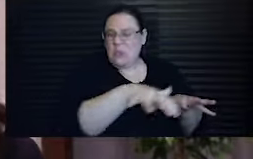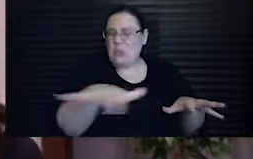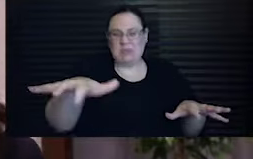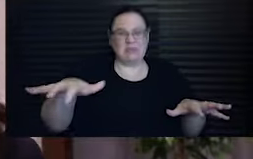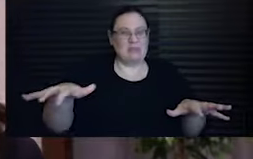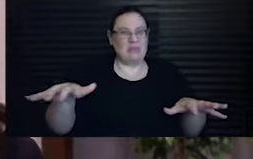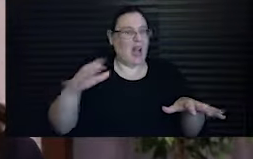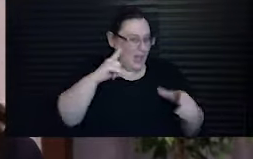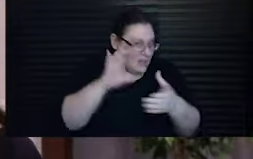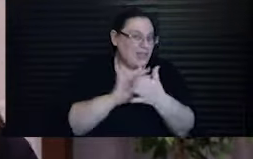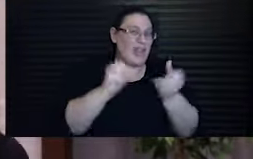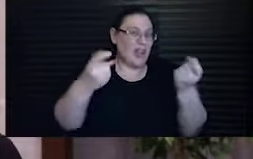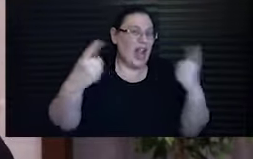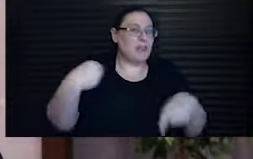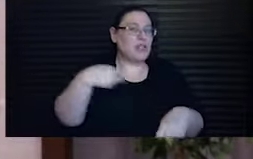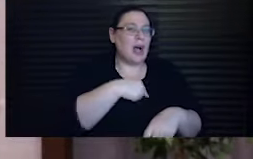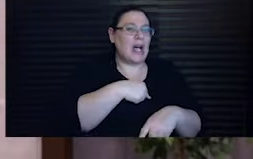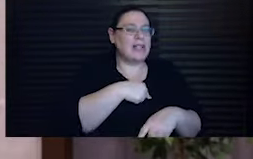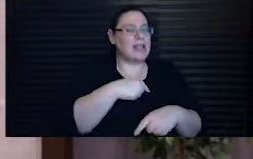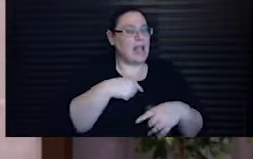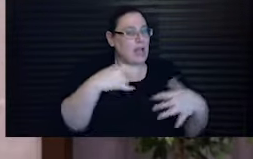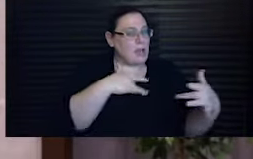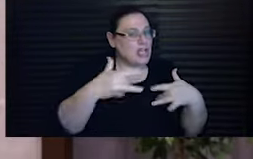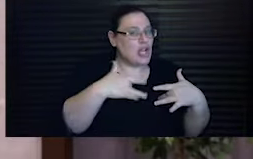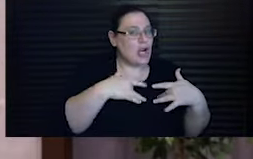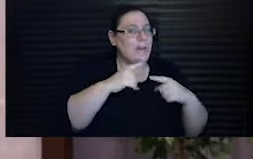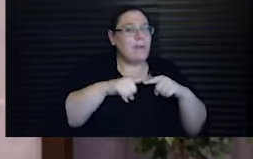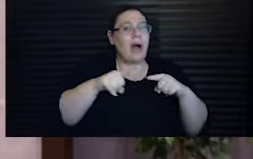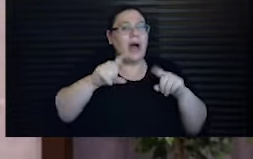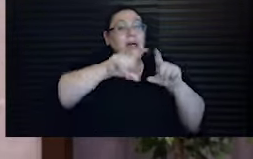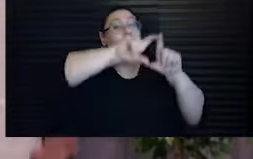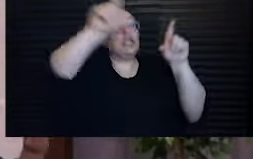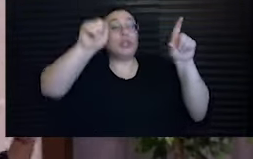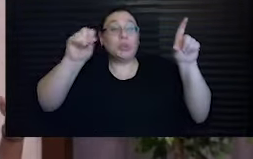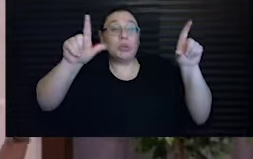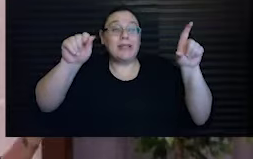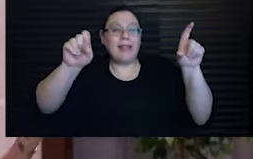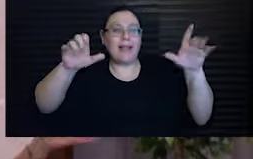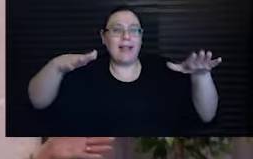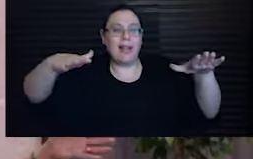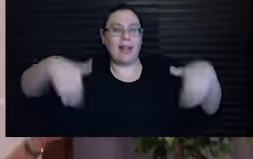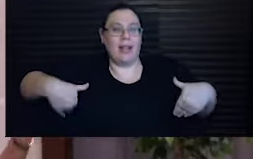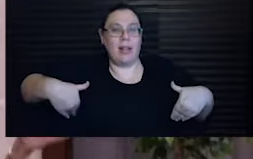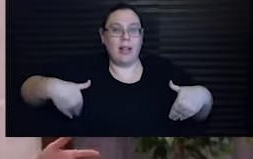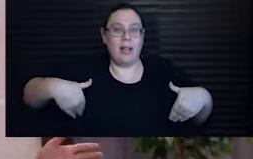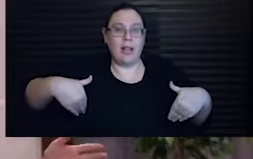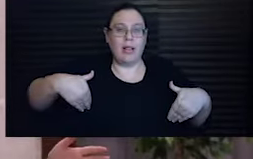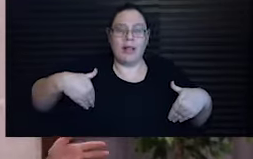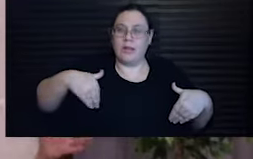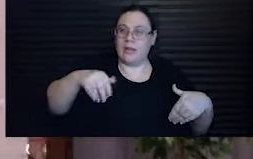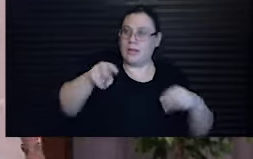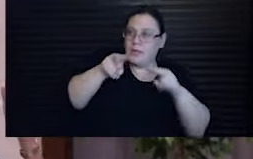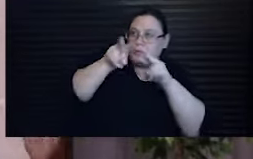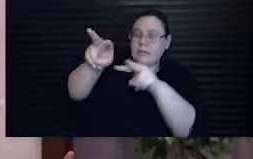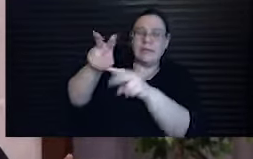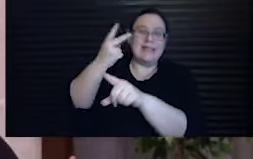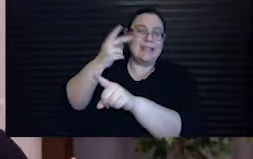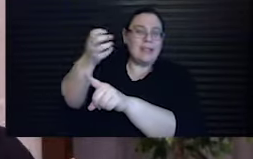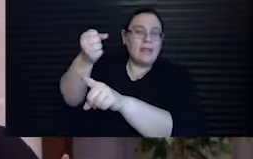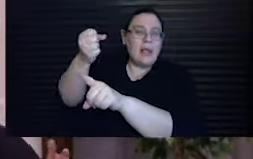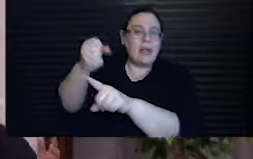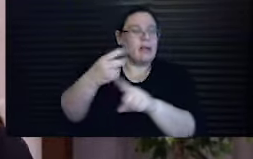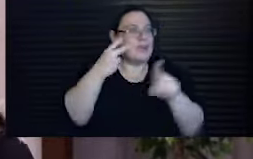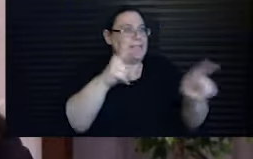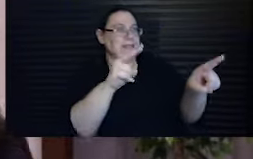late. But it's not yet too late. As long as we cast our gaze to the milk and to the honey,